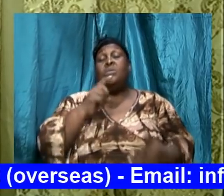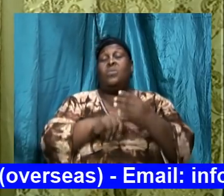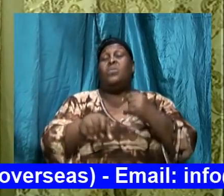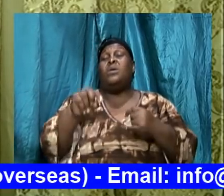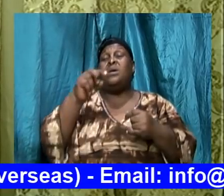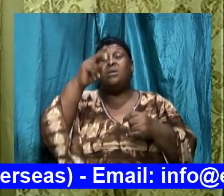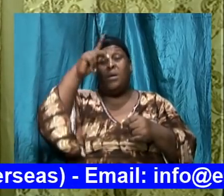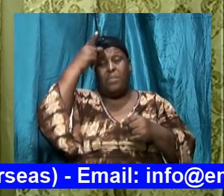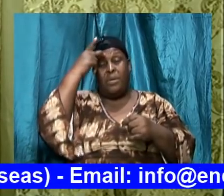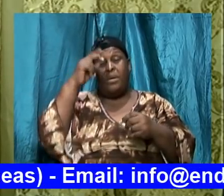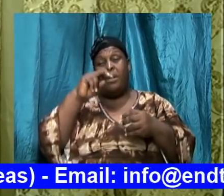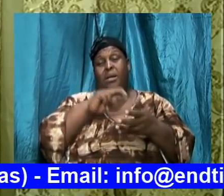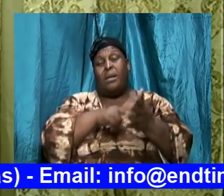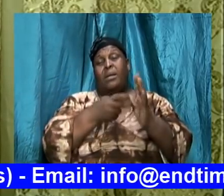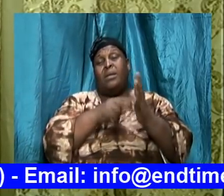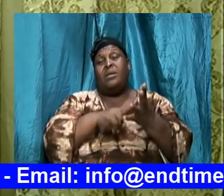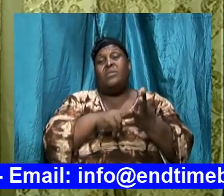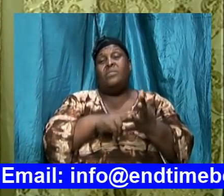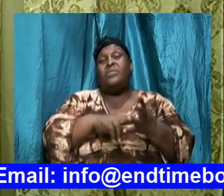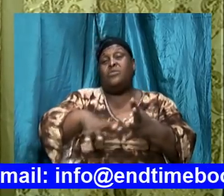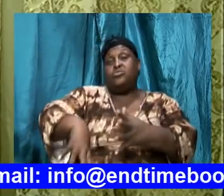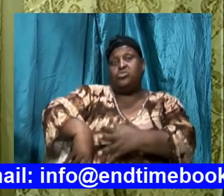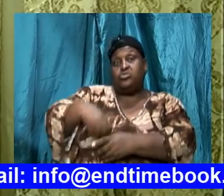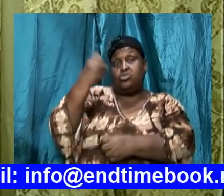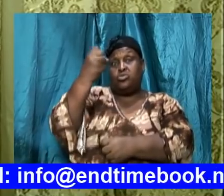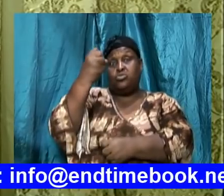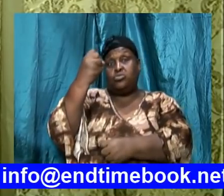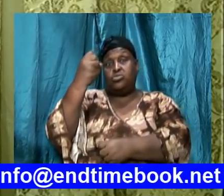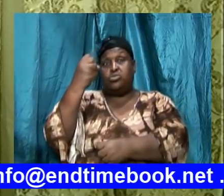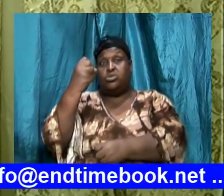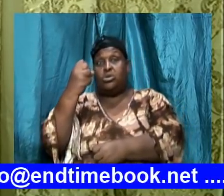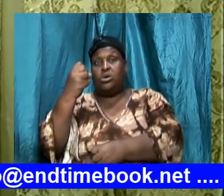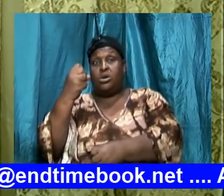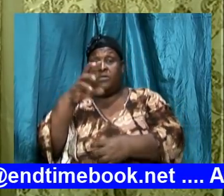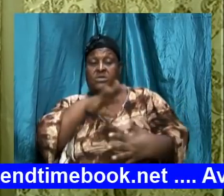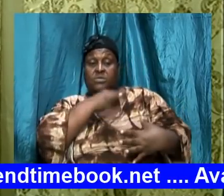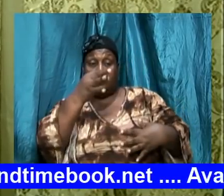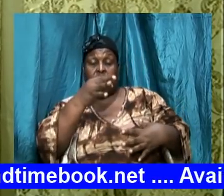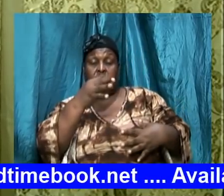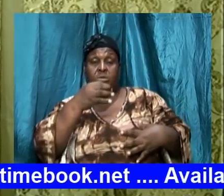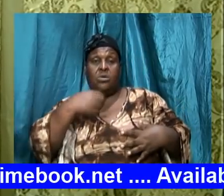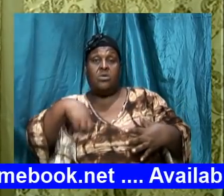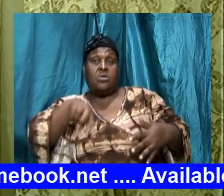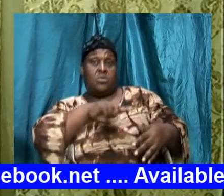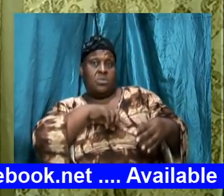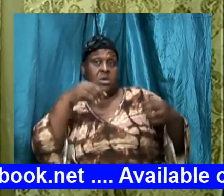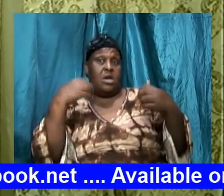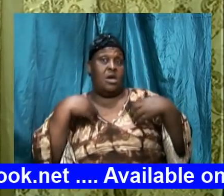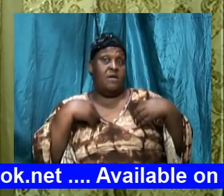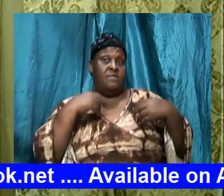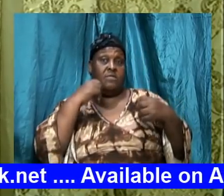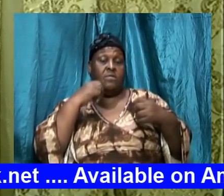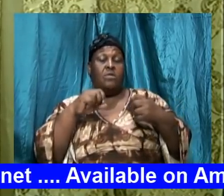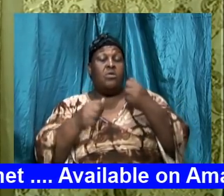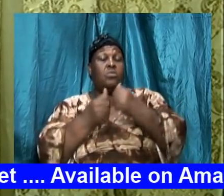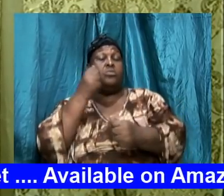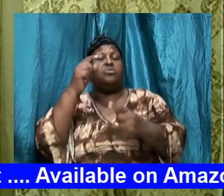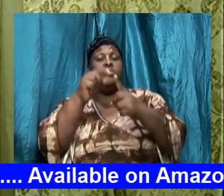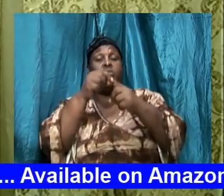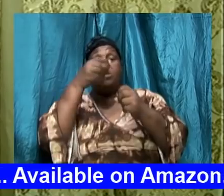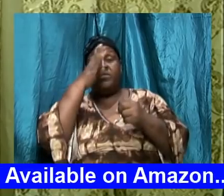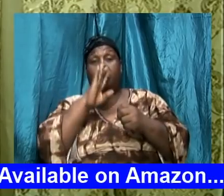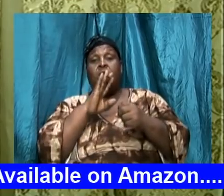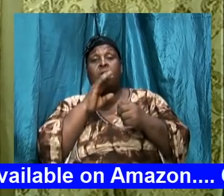meant when he said the sword of the spirit that we have which is the word of God and how